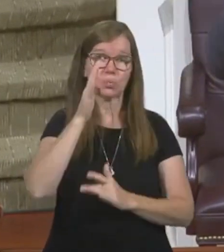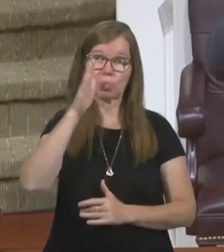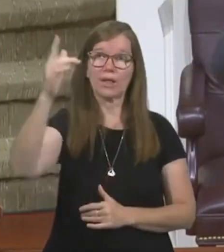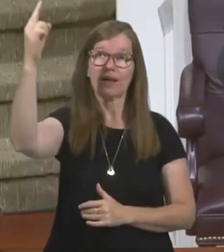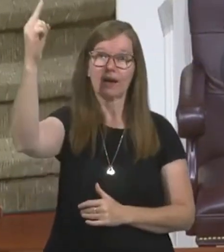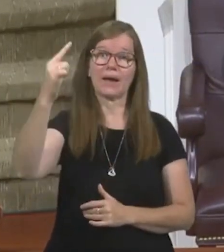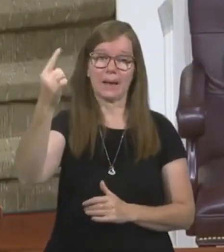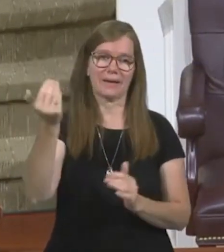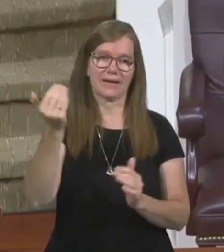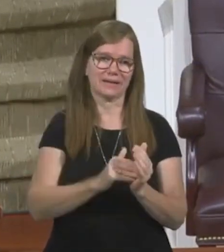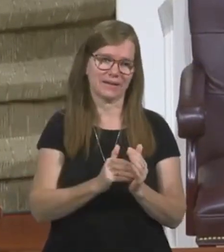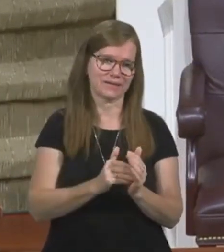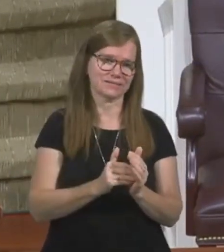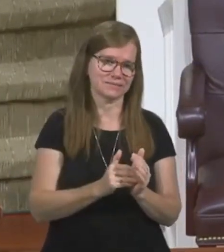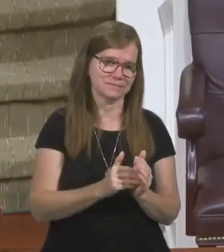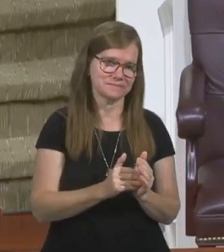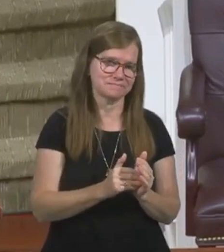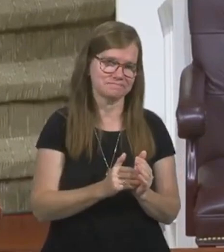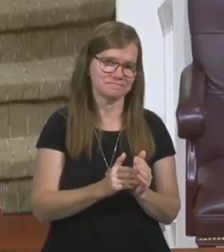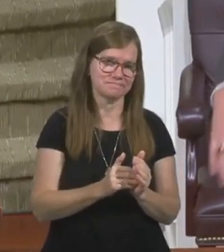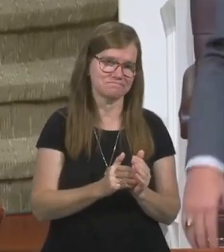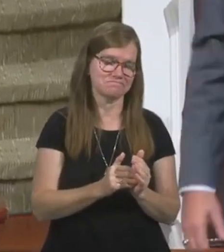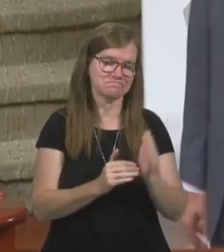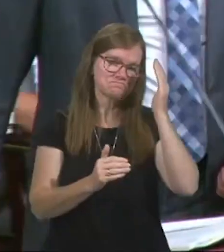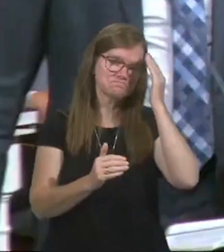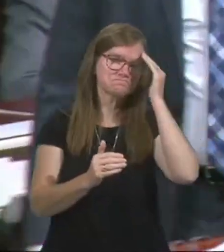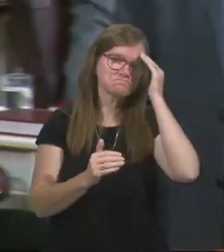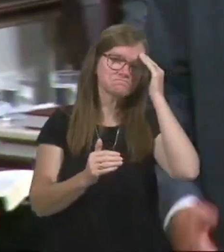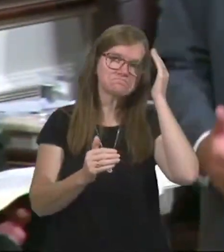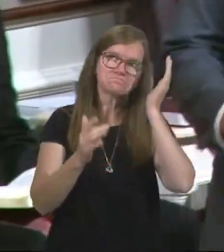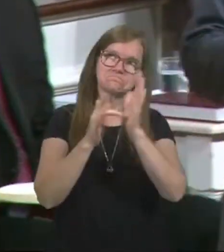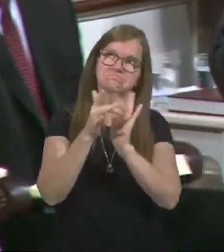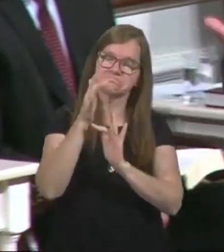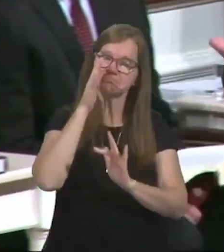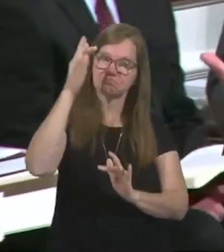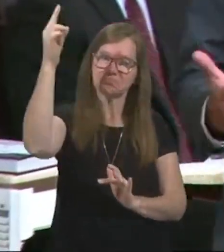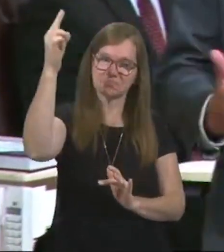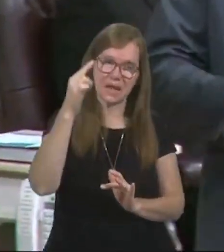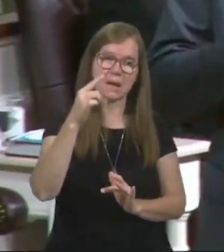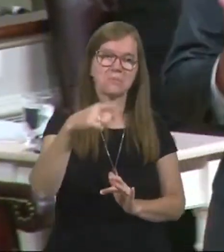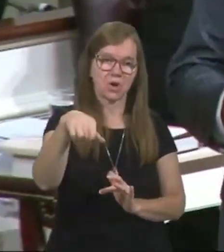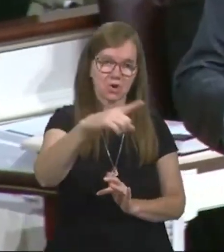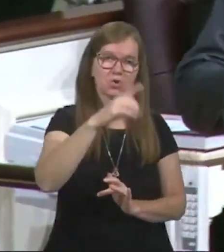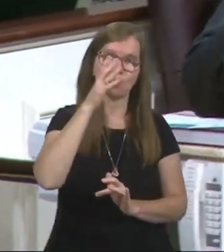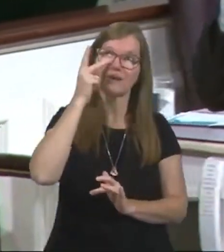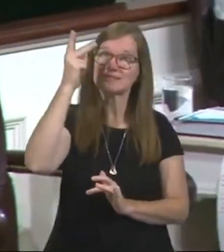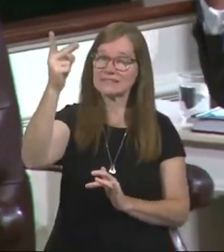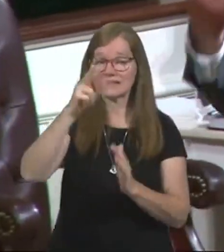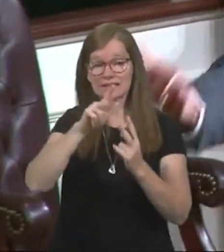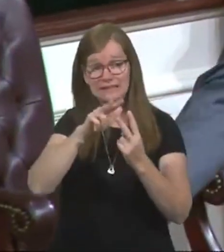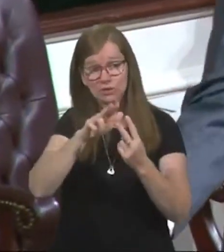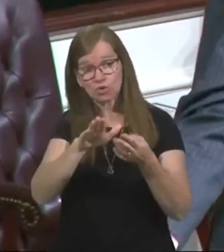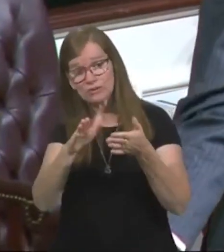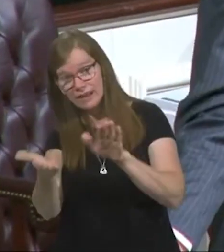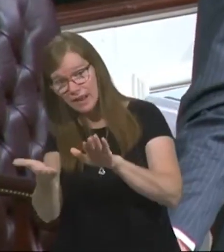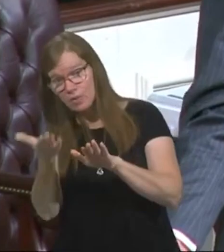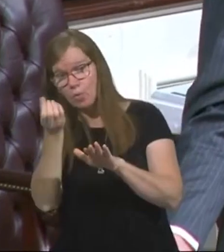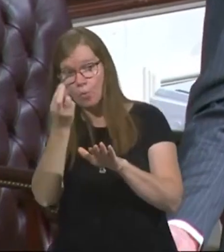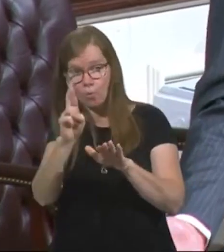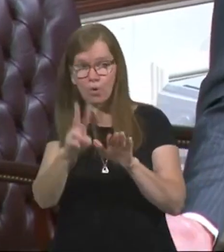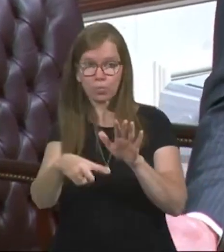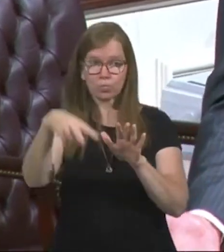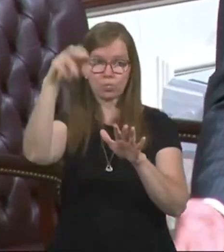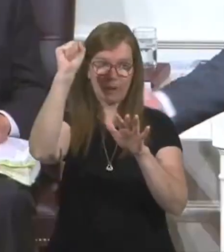coming again. He's going to come again. And you're going to see Jesus by death or by rapture.